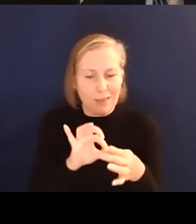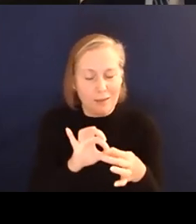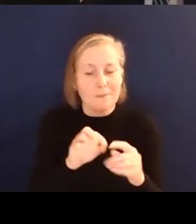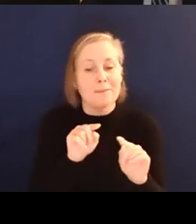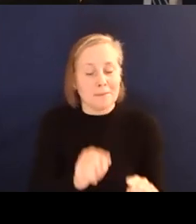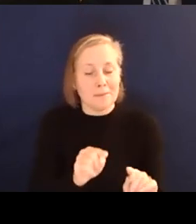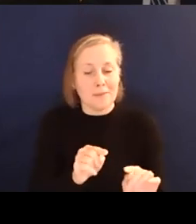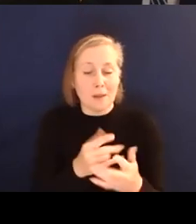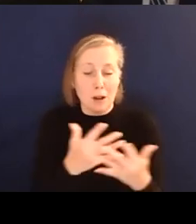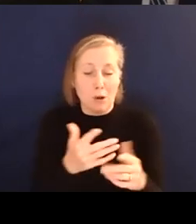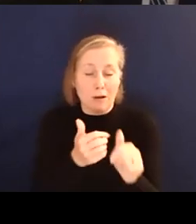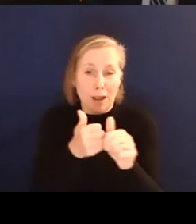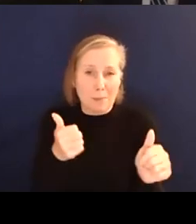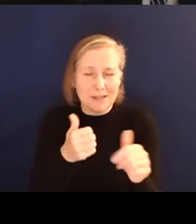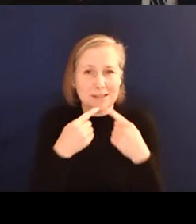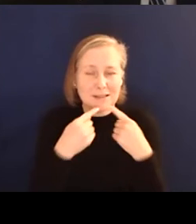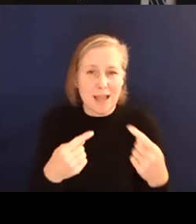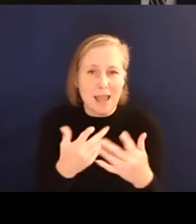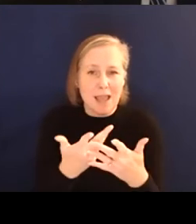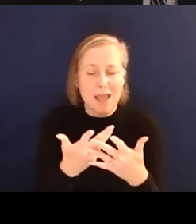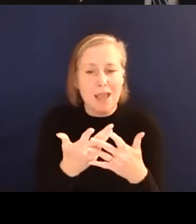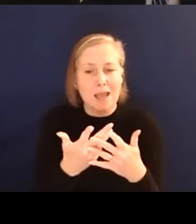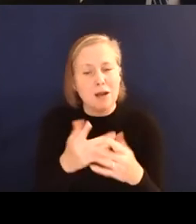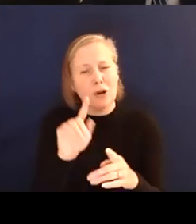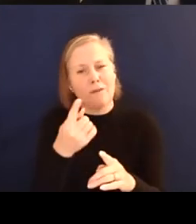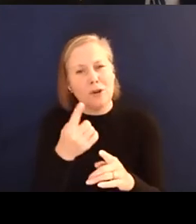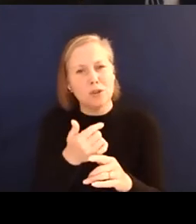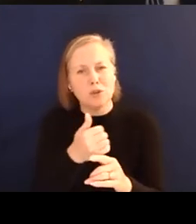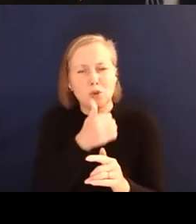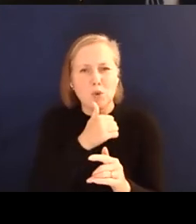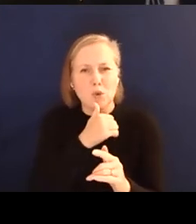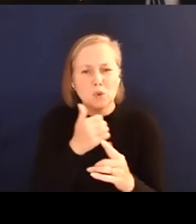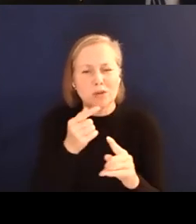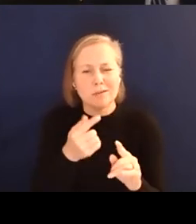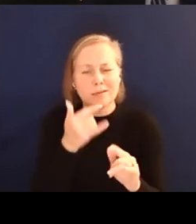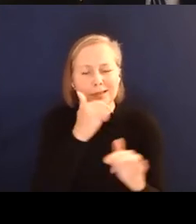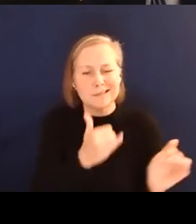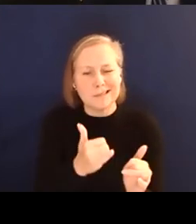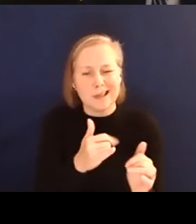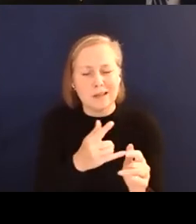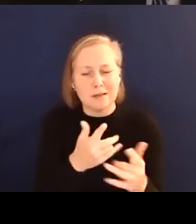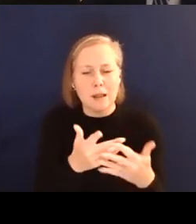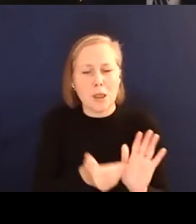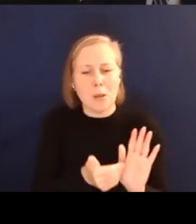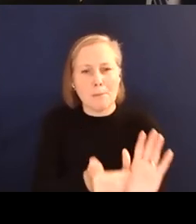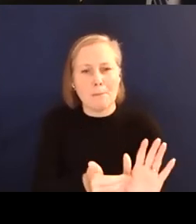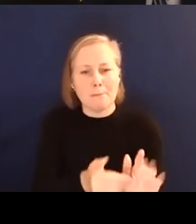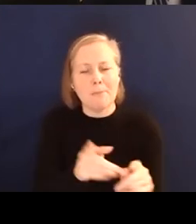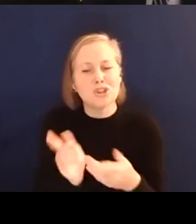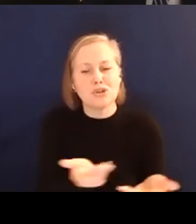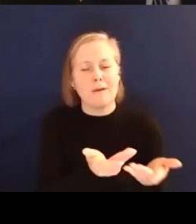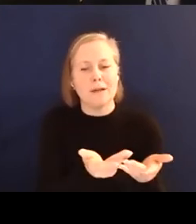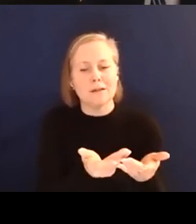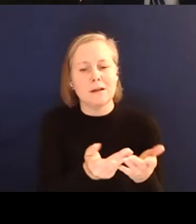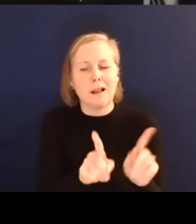a lot of the companies say that their initial use case will be to serve as like a mobility as a service, like an